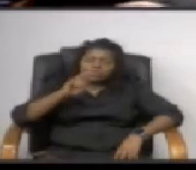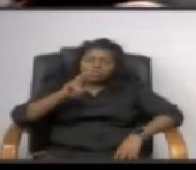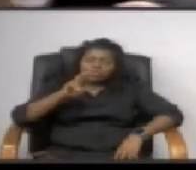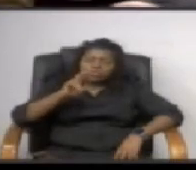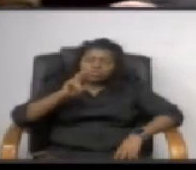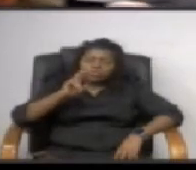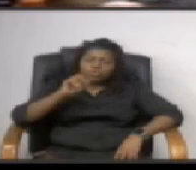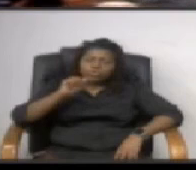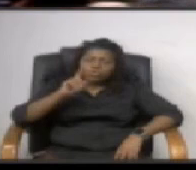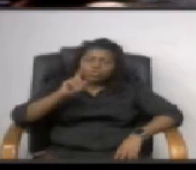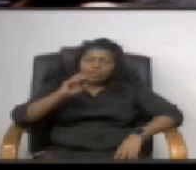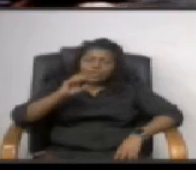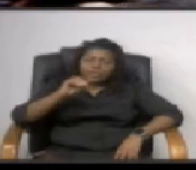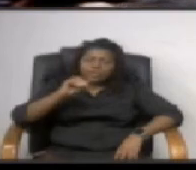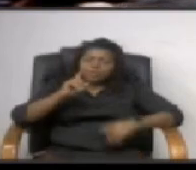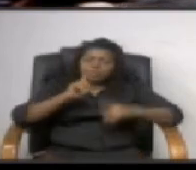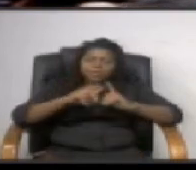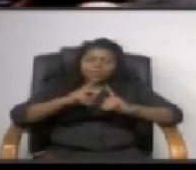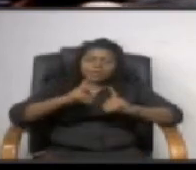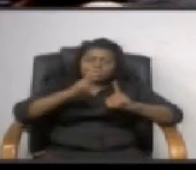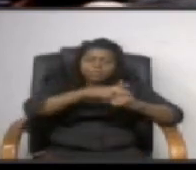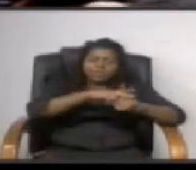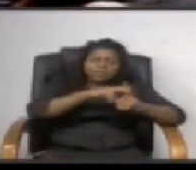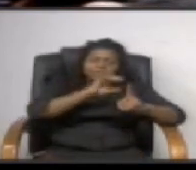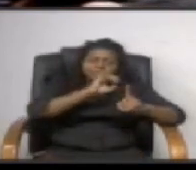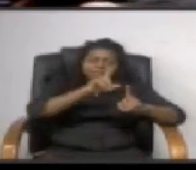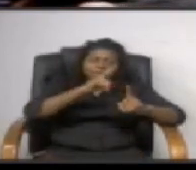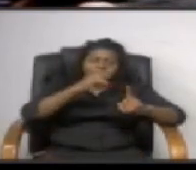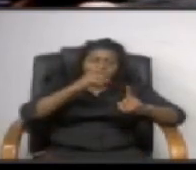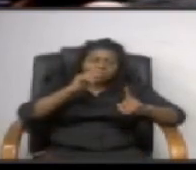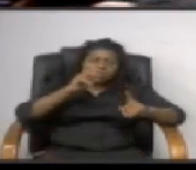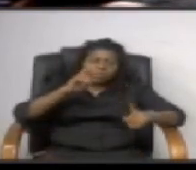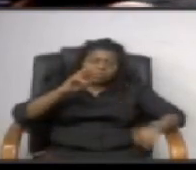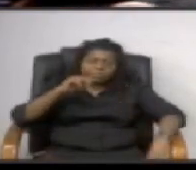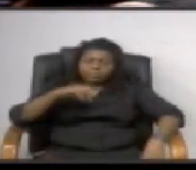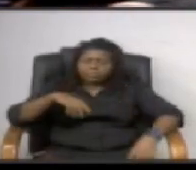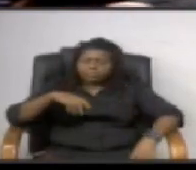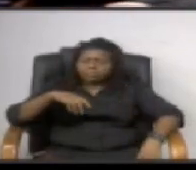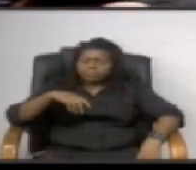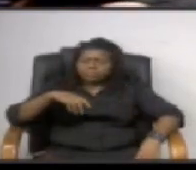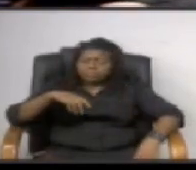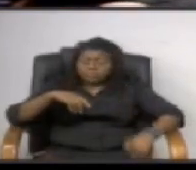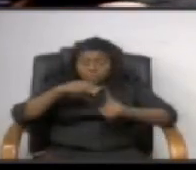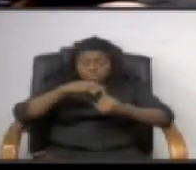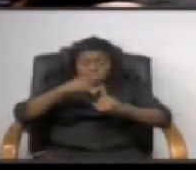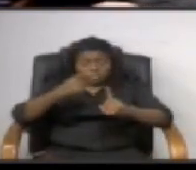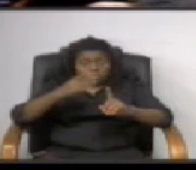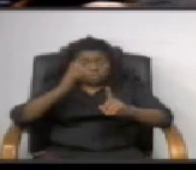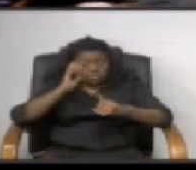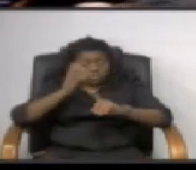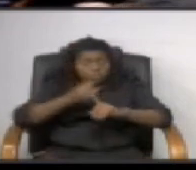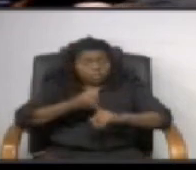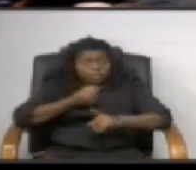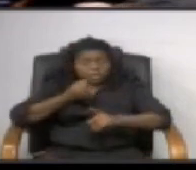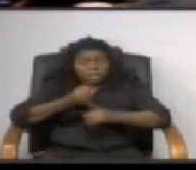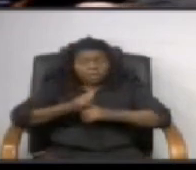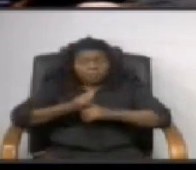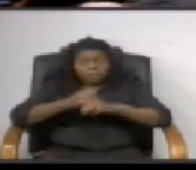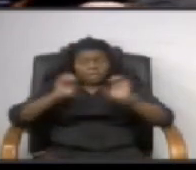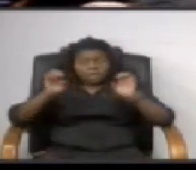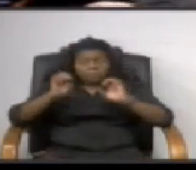well but it still applies to cell towers it's still a cell tower is this something that would impact uh emergency